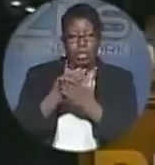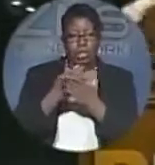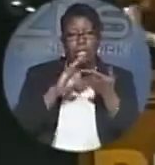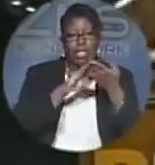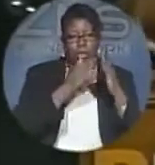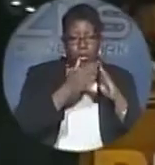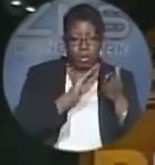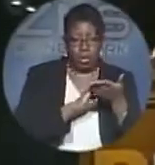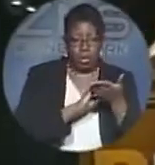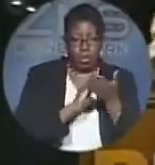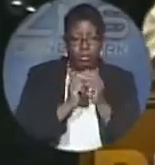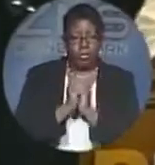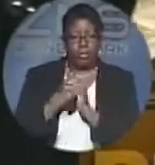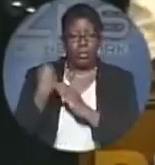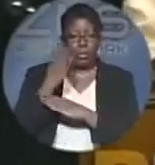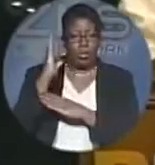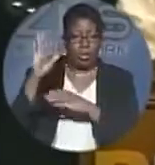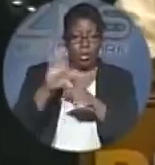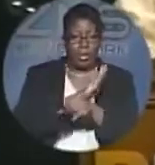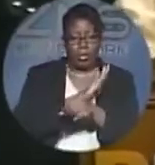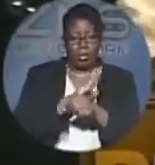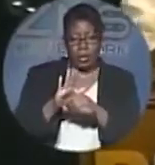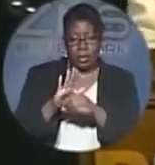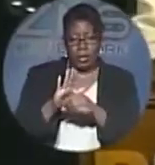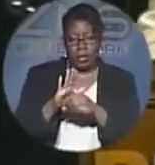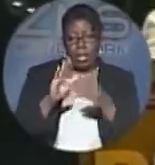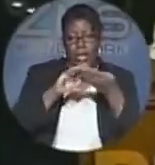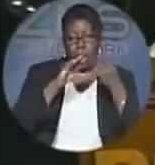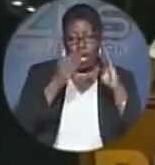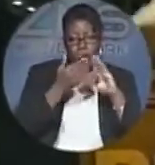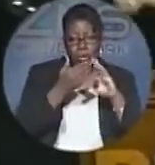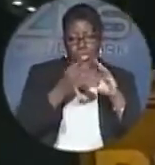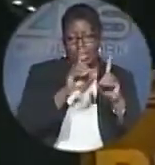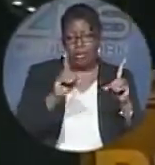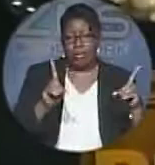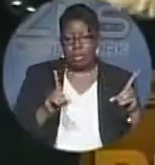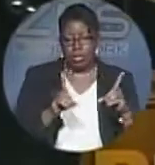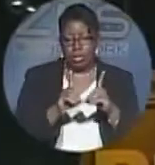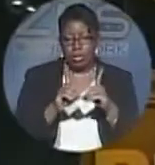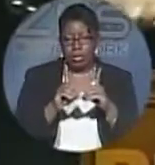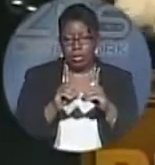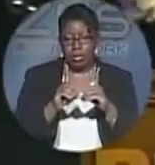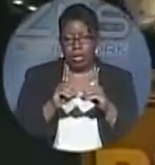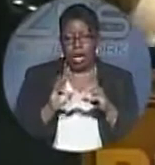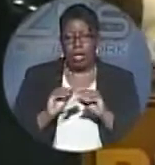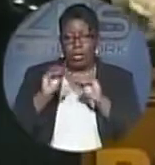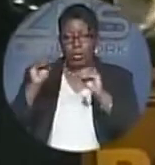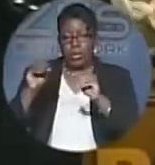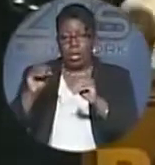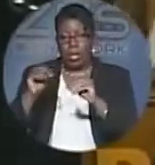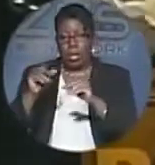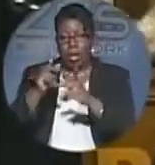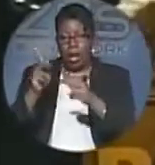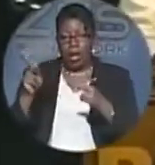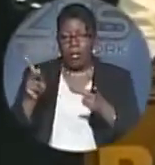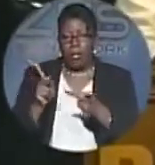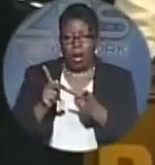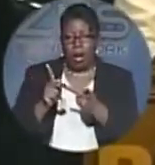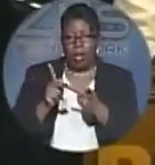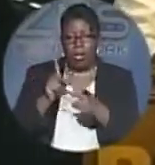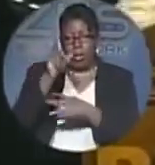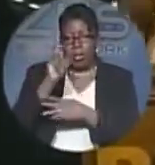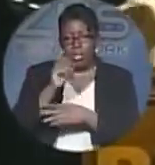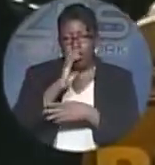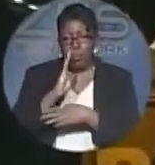We will complete the Boodle Bay Housing Division and we will put a park there where it's supposed to be.